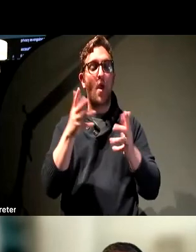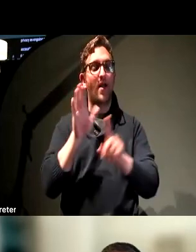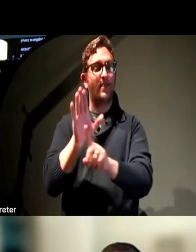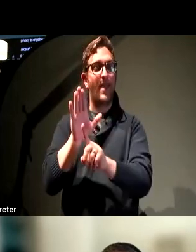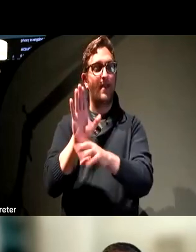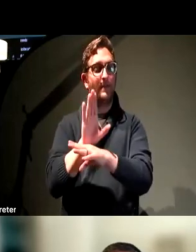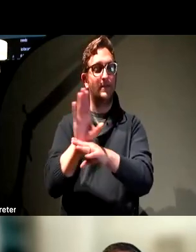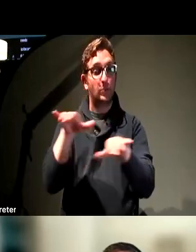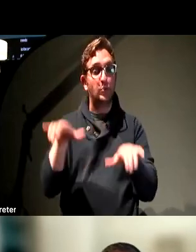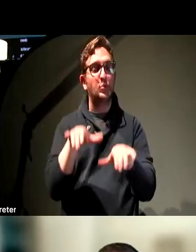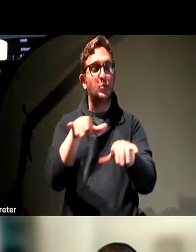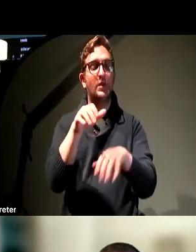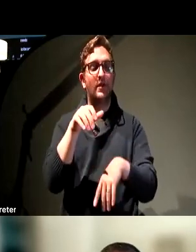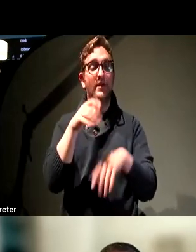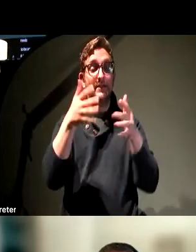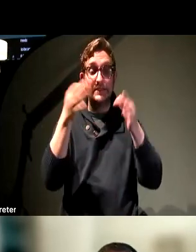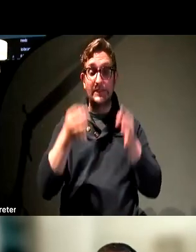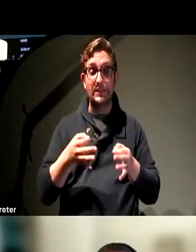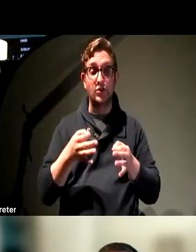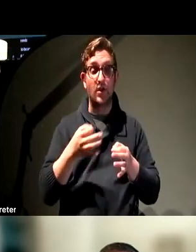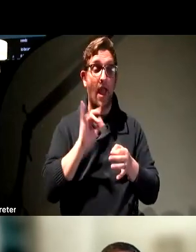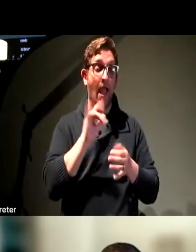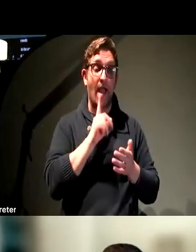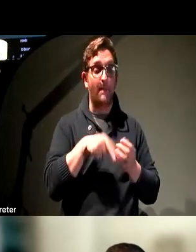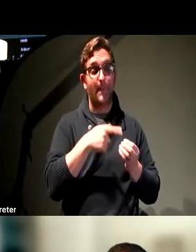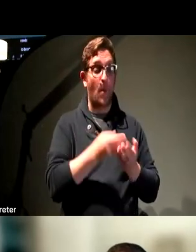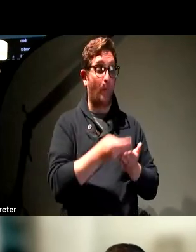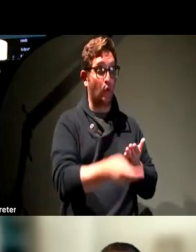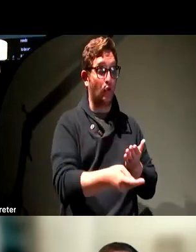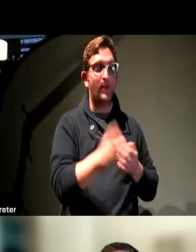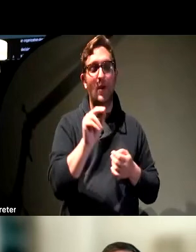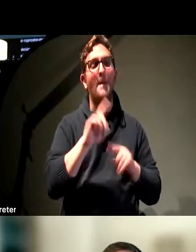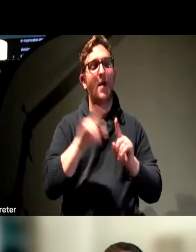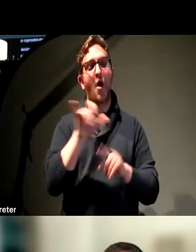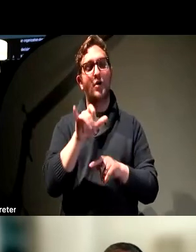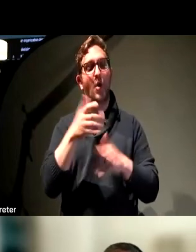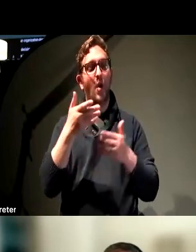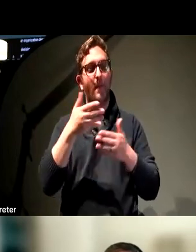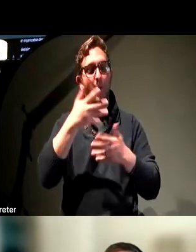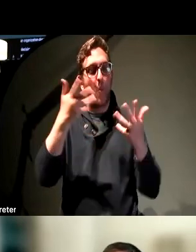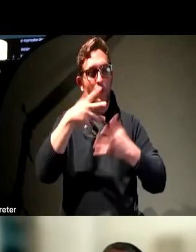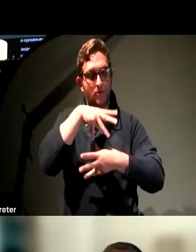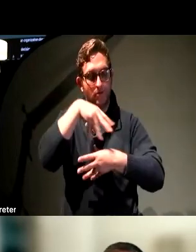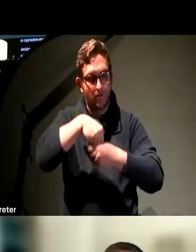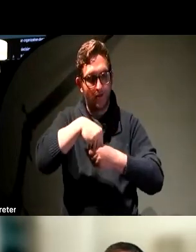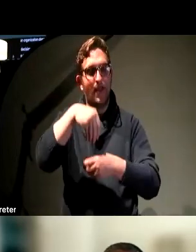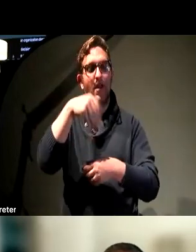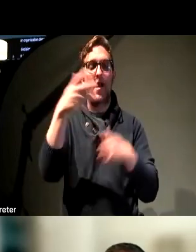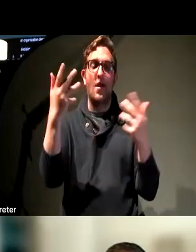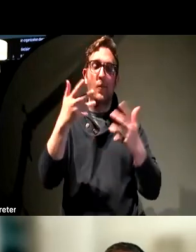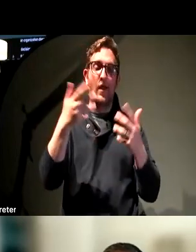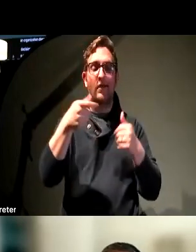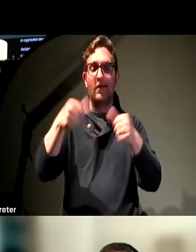decisions, not just about purchasing like I was just discussing, also about content, also about the things that we publish and the